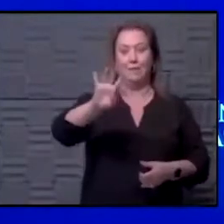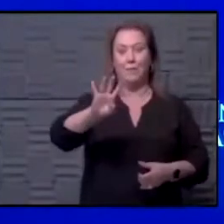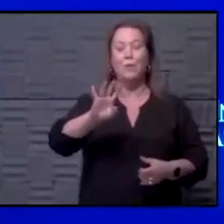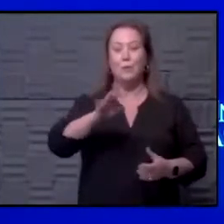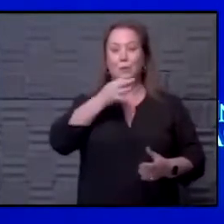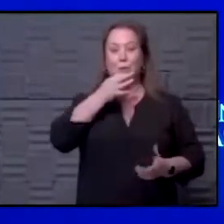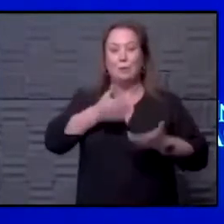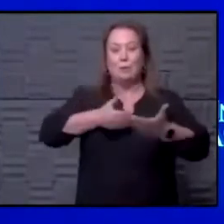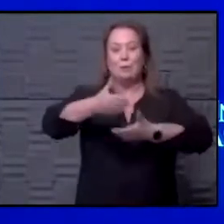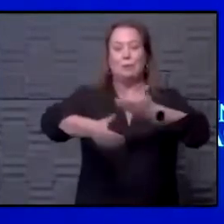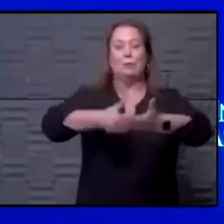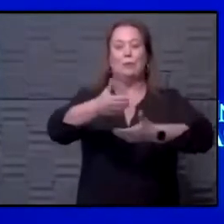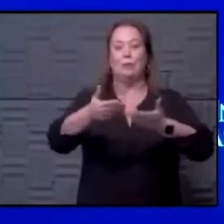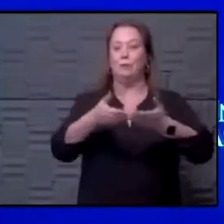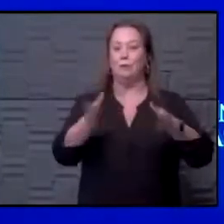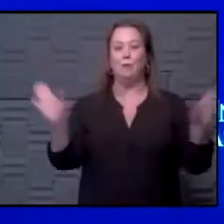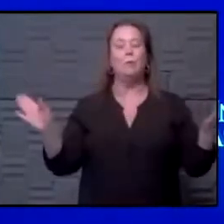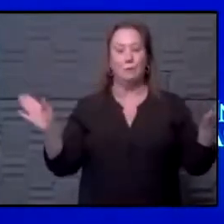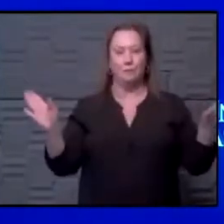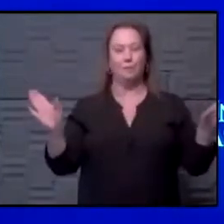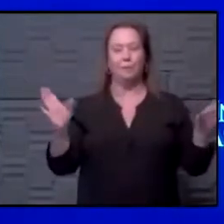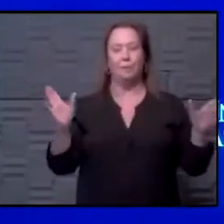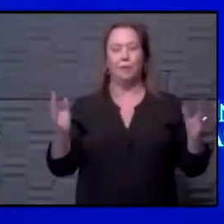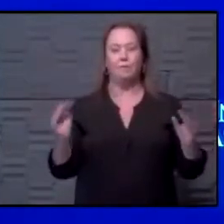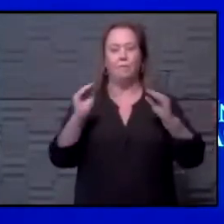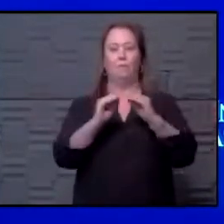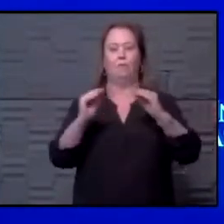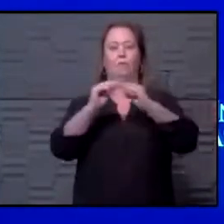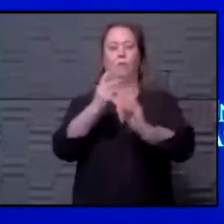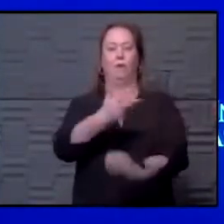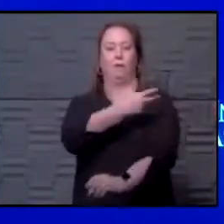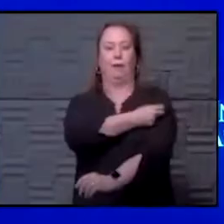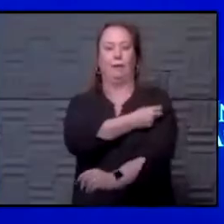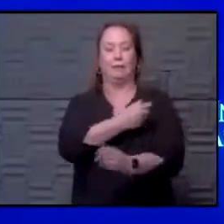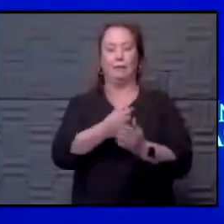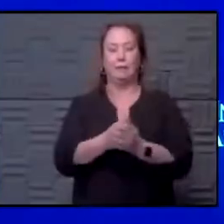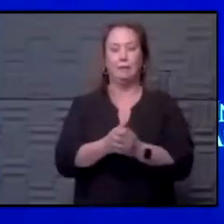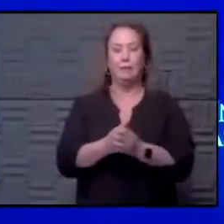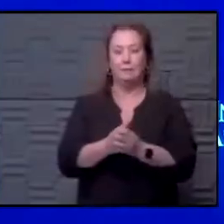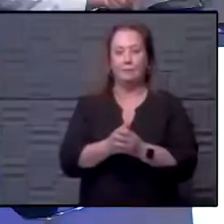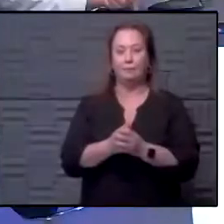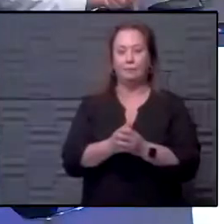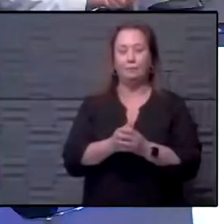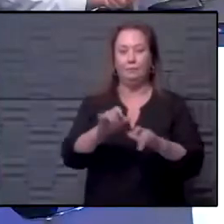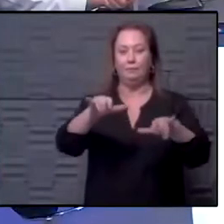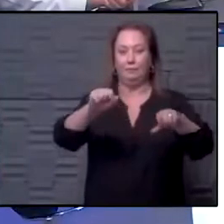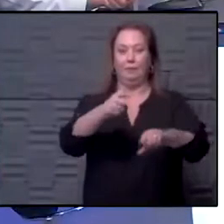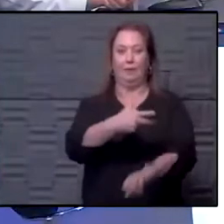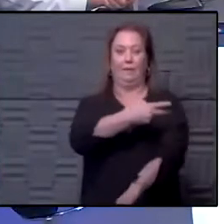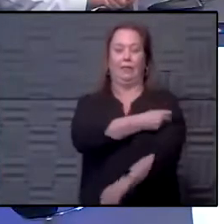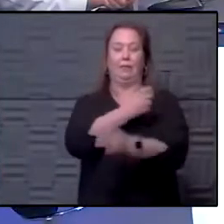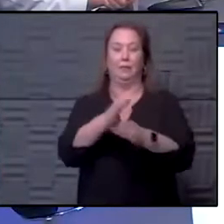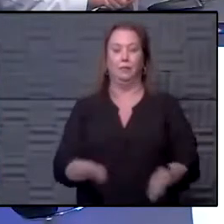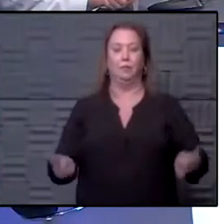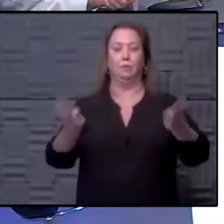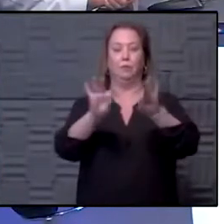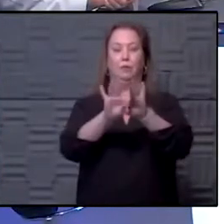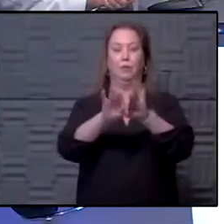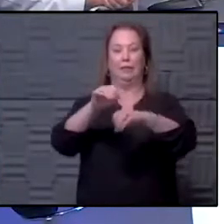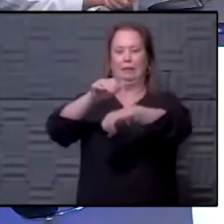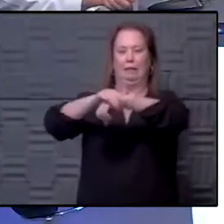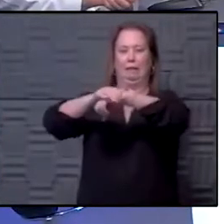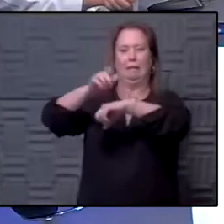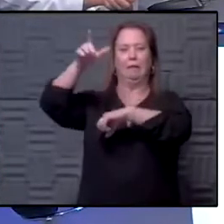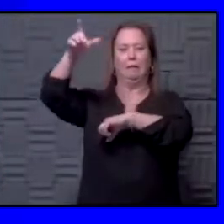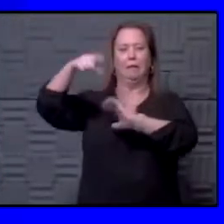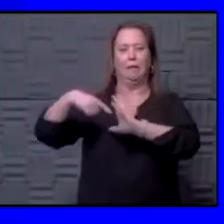soon it's going to be we're just opening it up because we have so much more vaccine. Team, what do you think? Hawk? I think vaccinations are important. I believe in England they